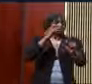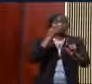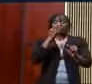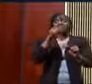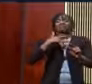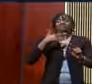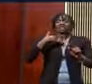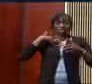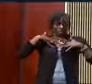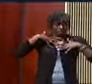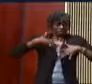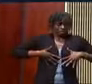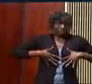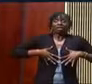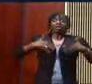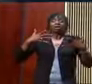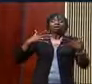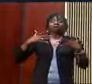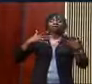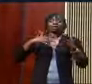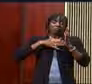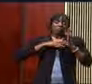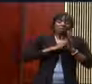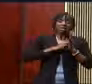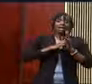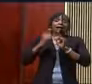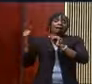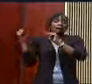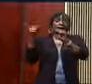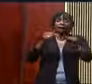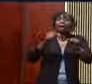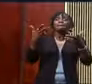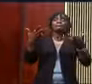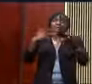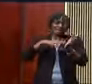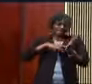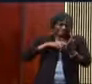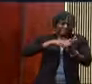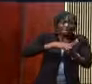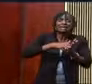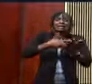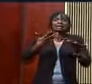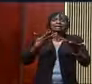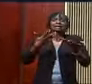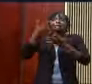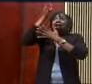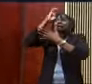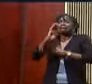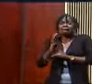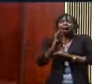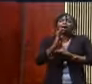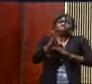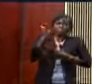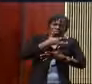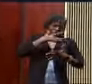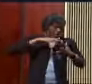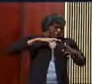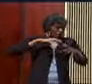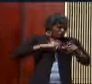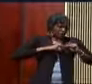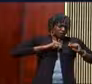languish, come to the mercy seat, fervently kneel. Here bring your wounded hearts.